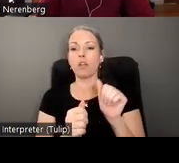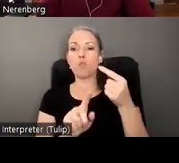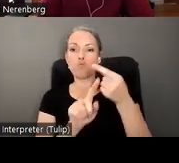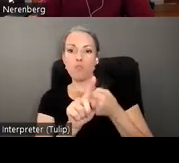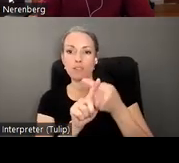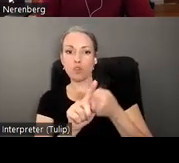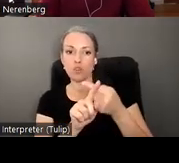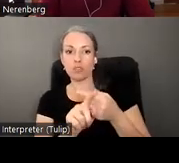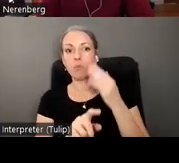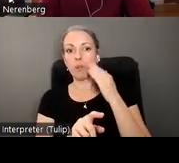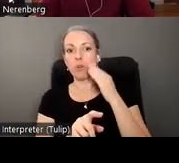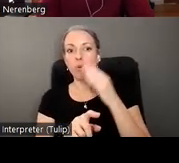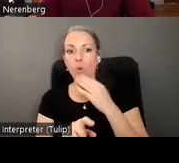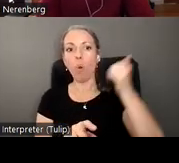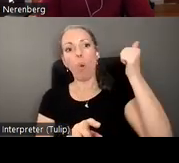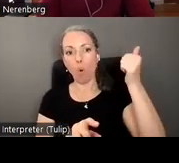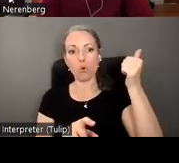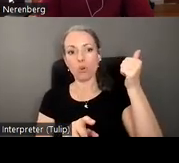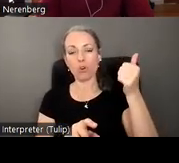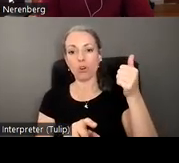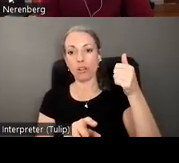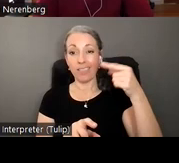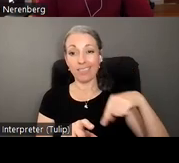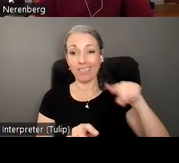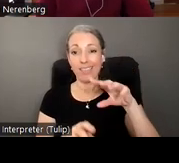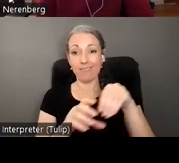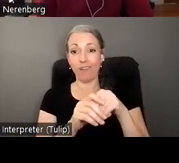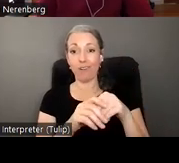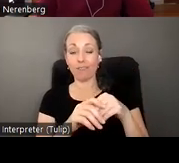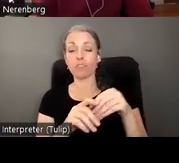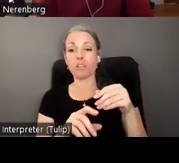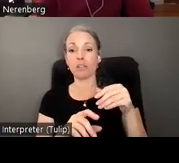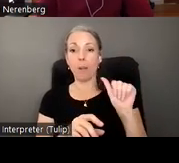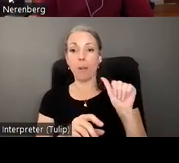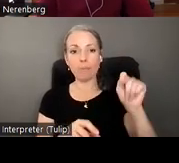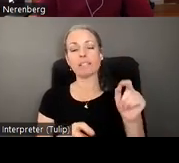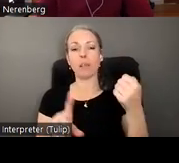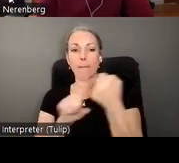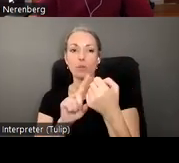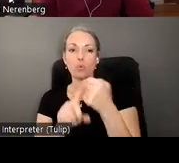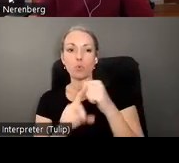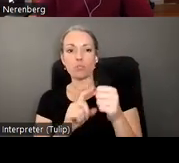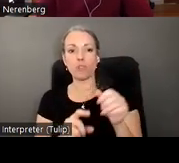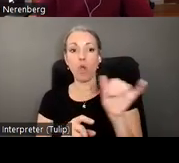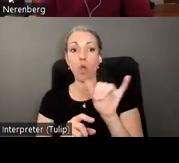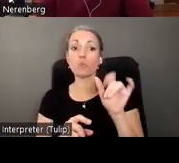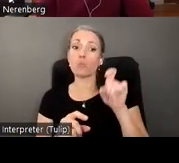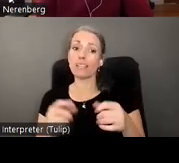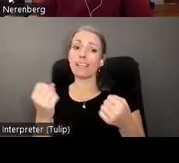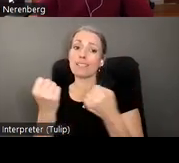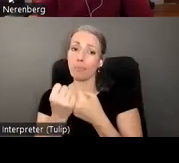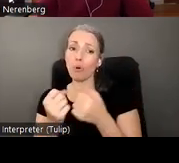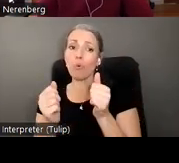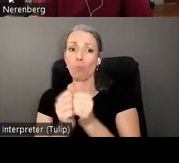of older tenants are also being abused many victims across the state off also need help with things like